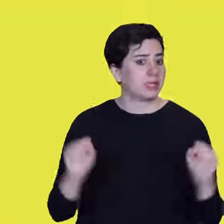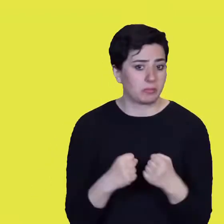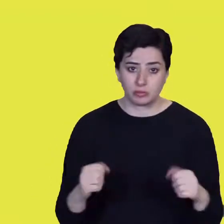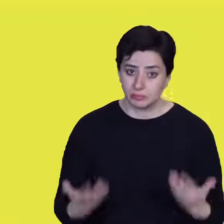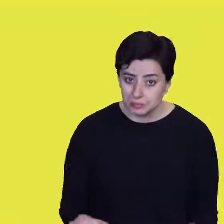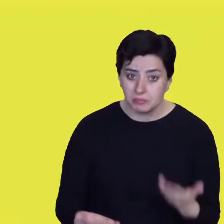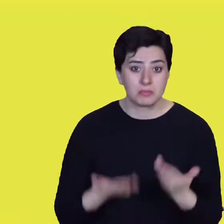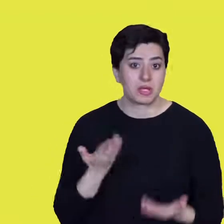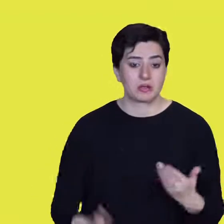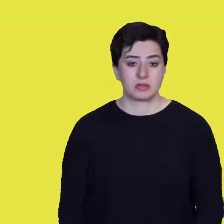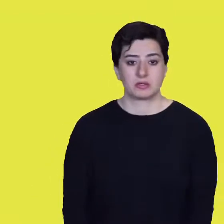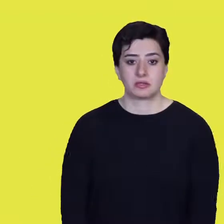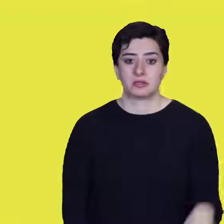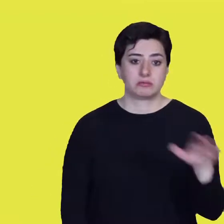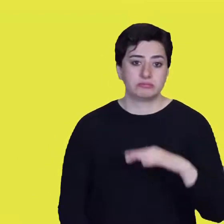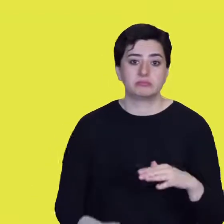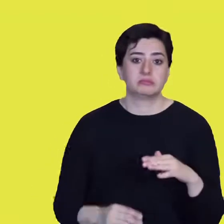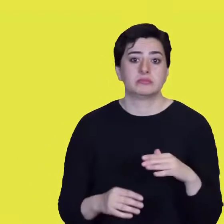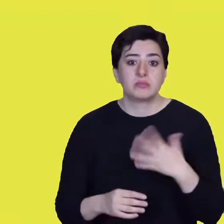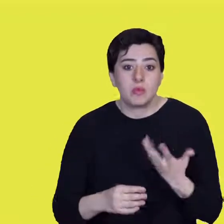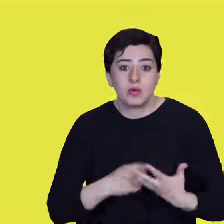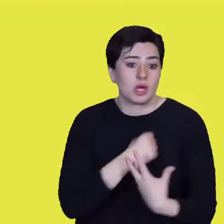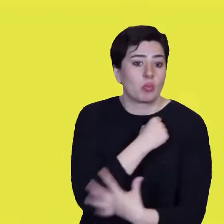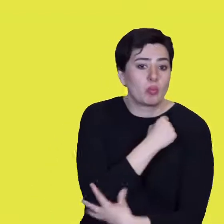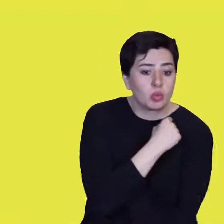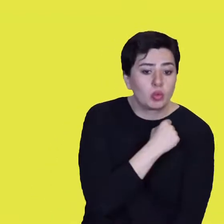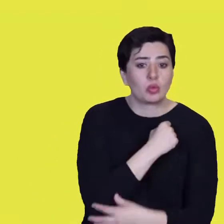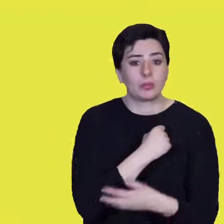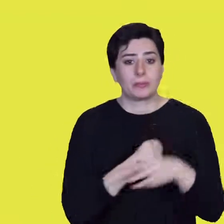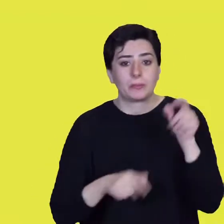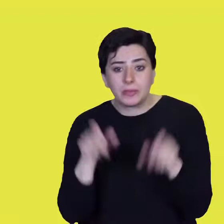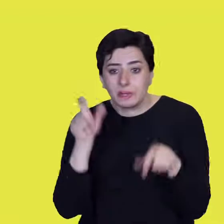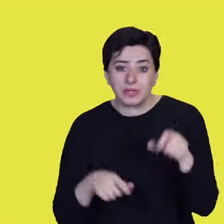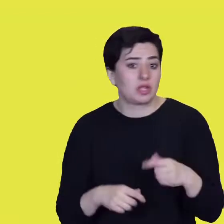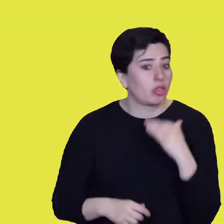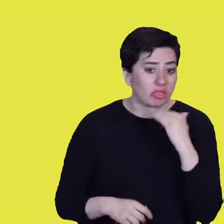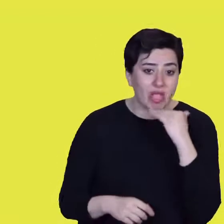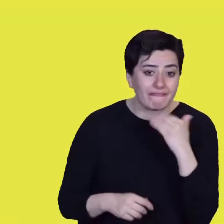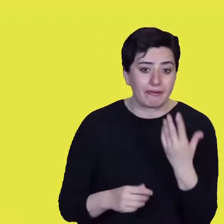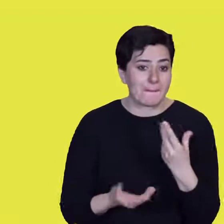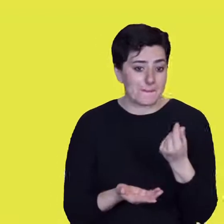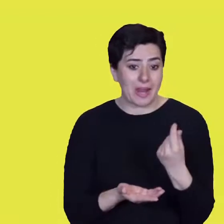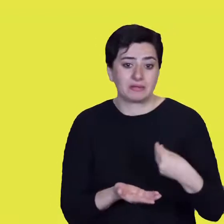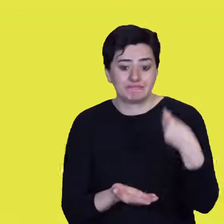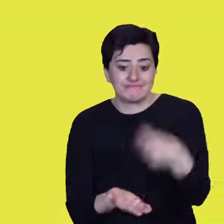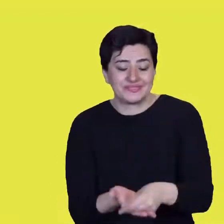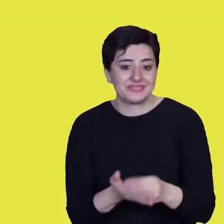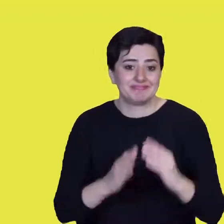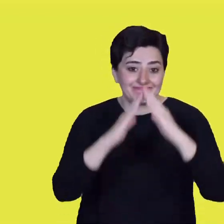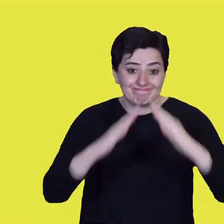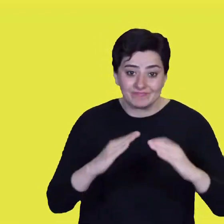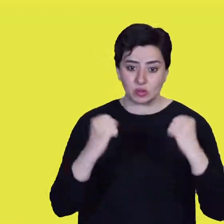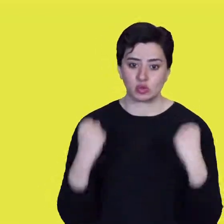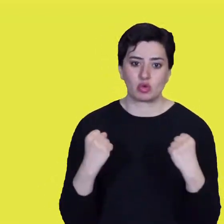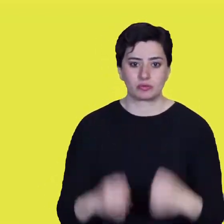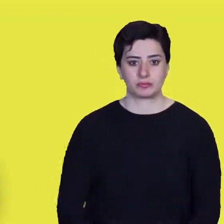have not been taught how to prevent a hazard from turning into a disaster. Or how to respond when a disaster strikes.